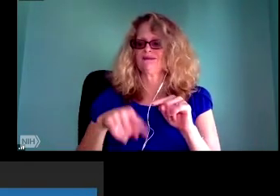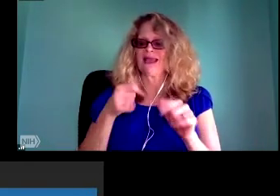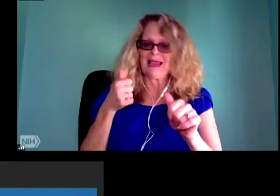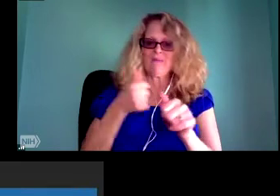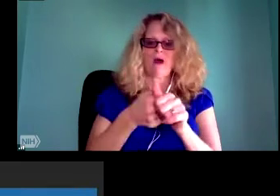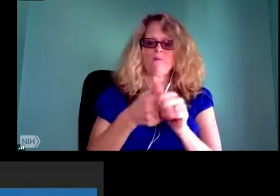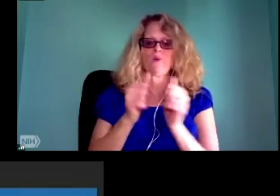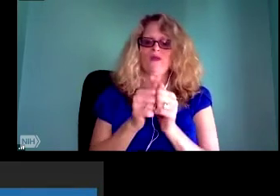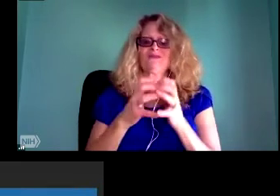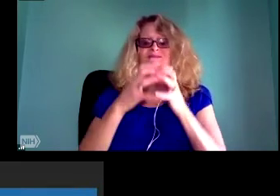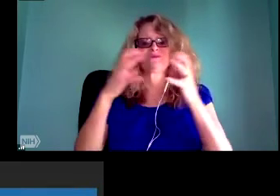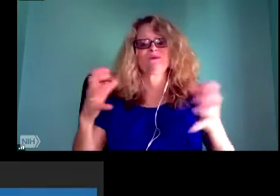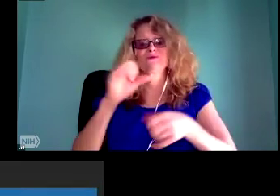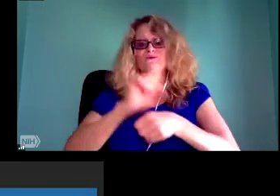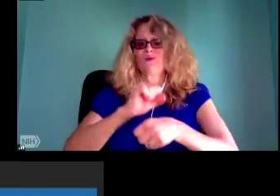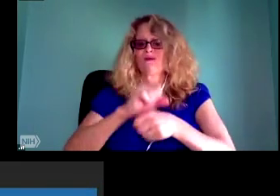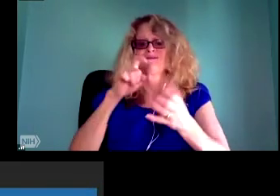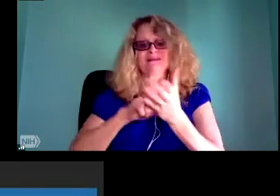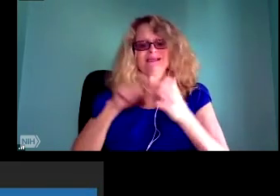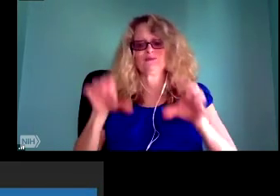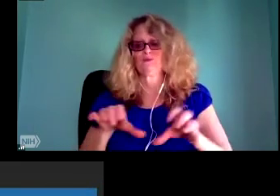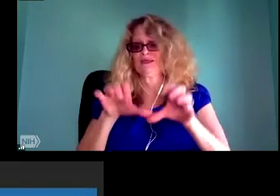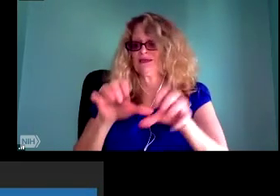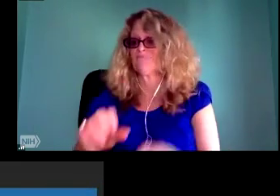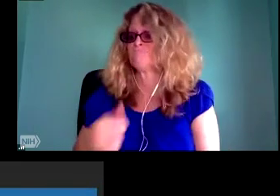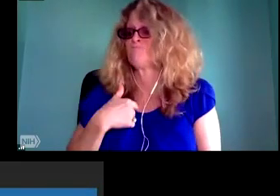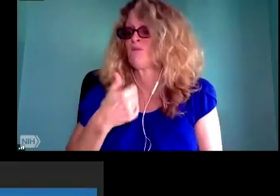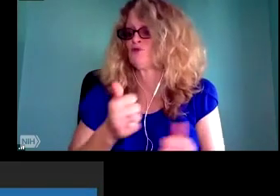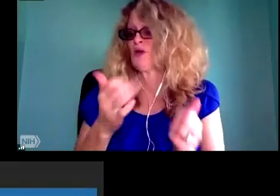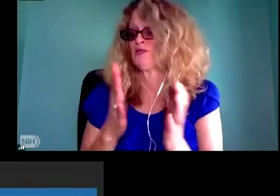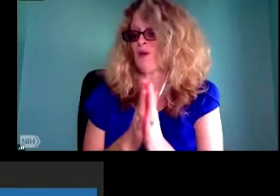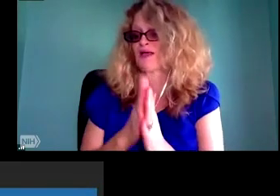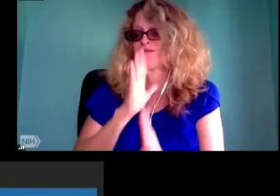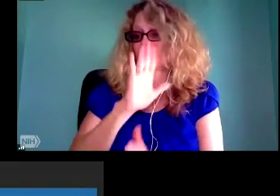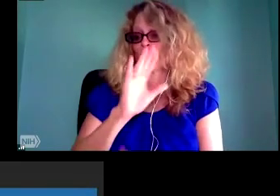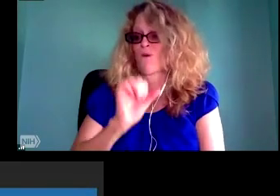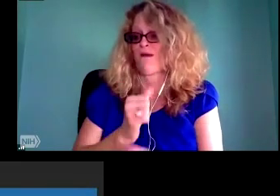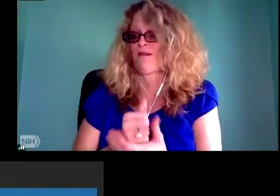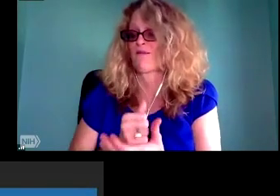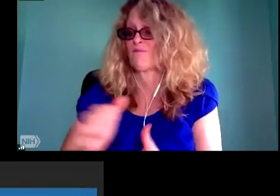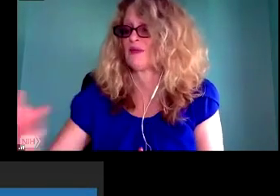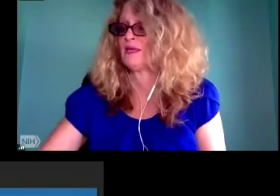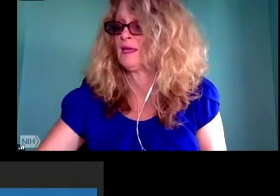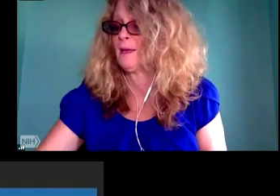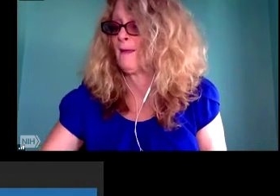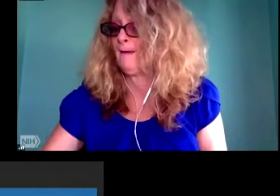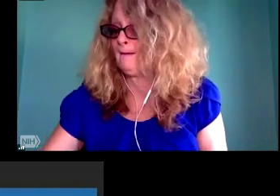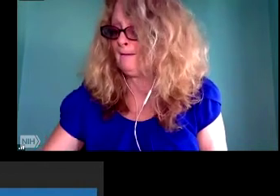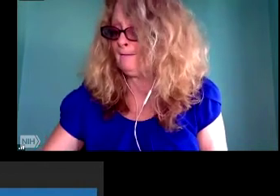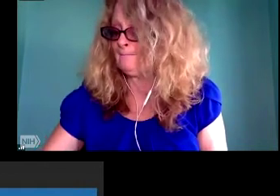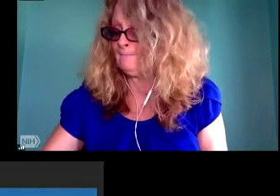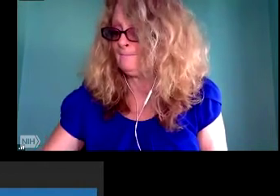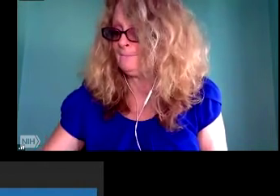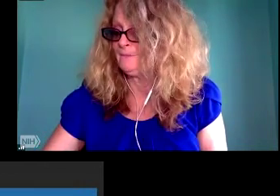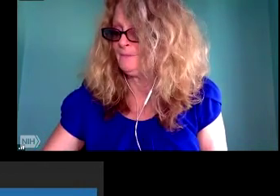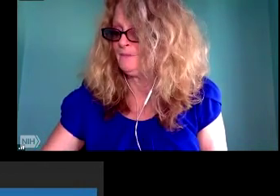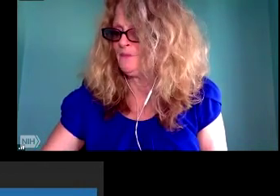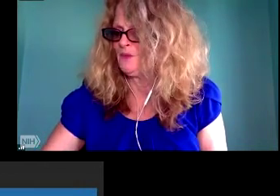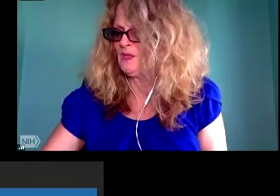let me just say a word here about this photograph. You know, this photograph is really inspired by